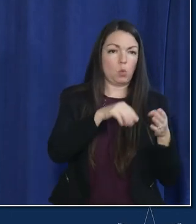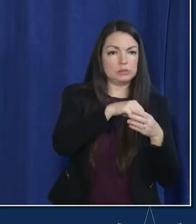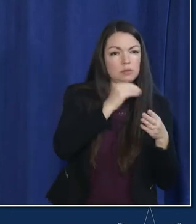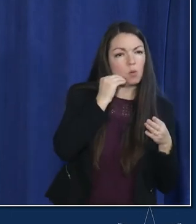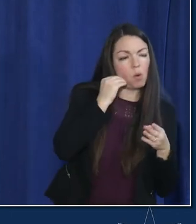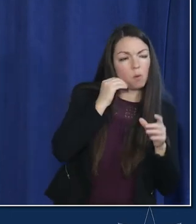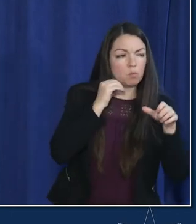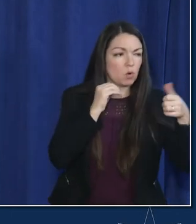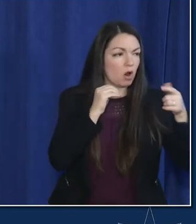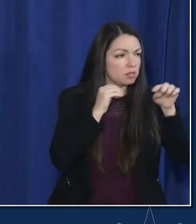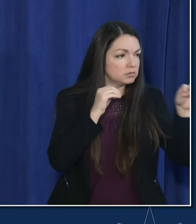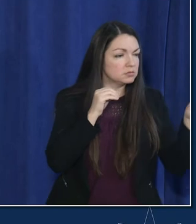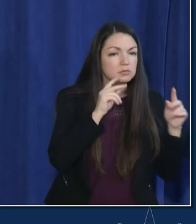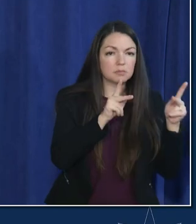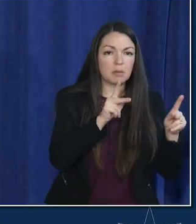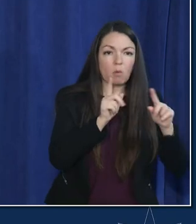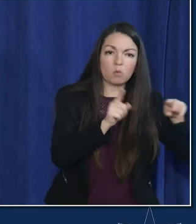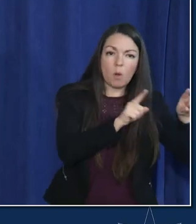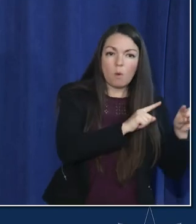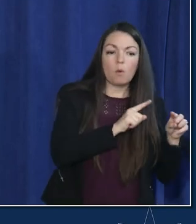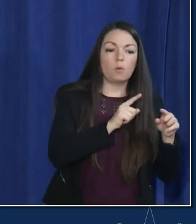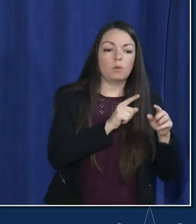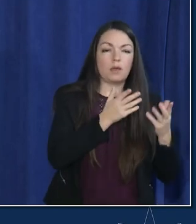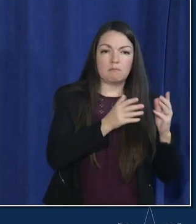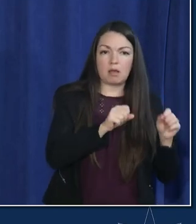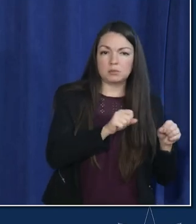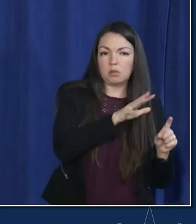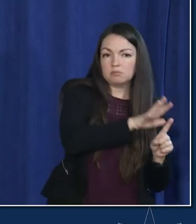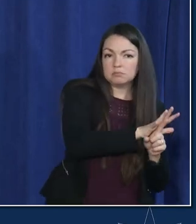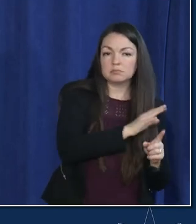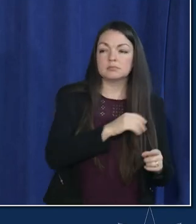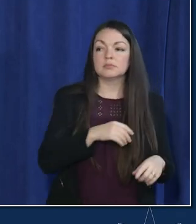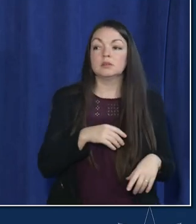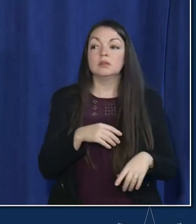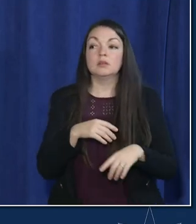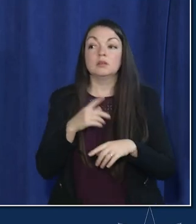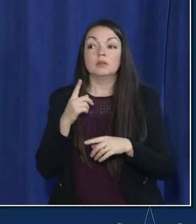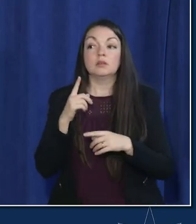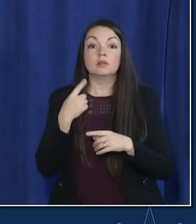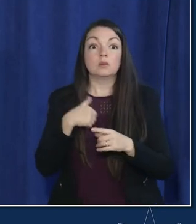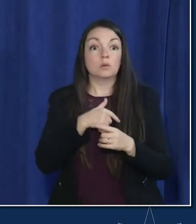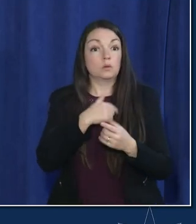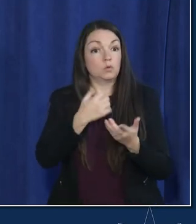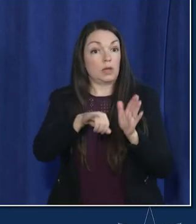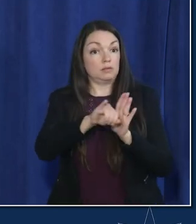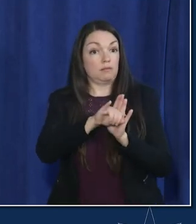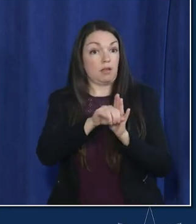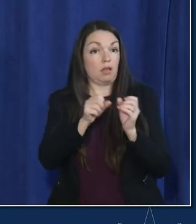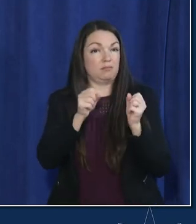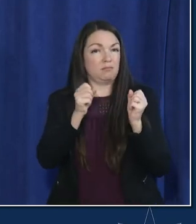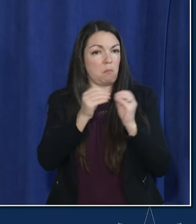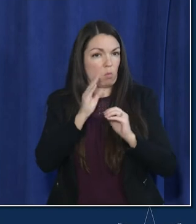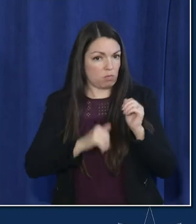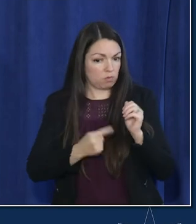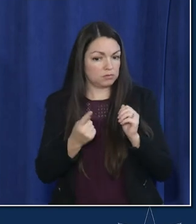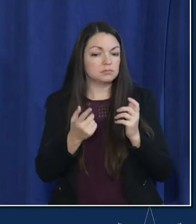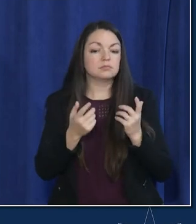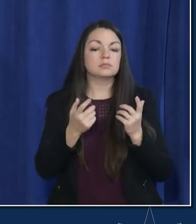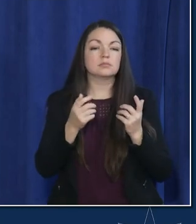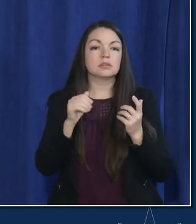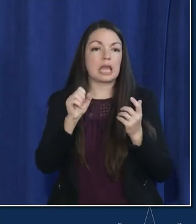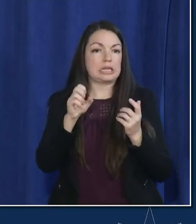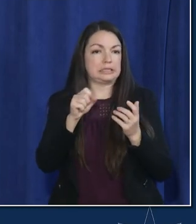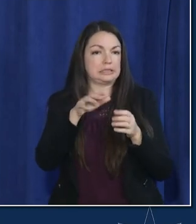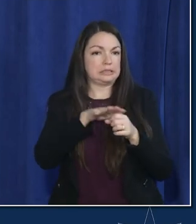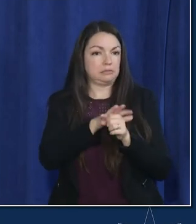people going putting that information together in addition when we identify multiple cases within a school the question is is there